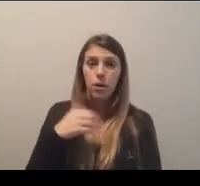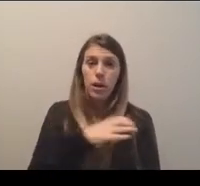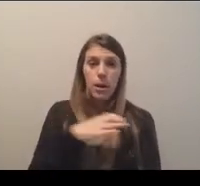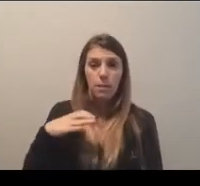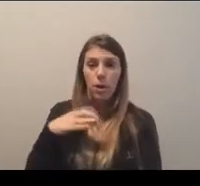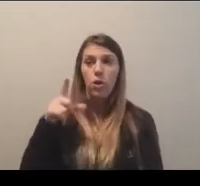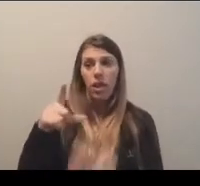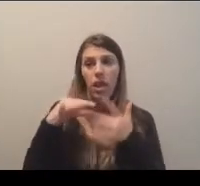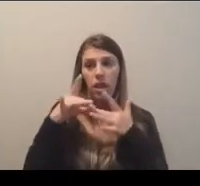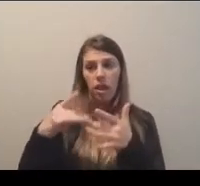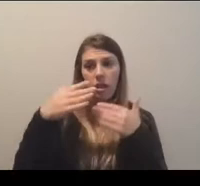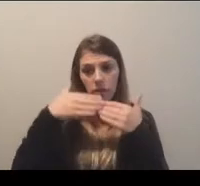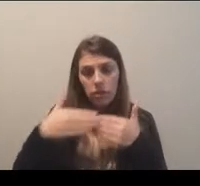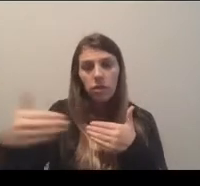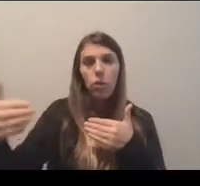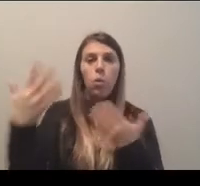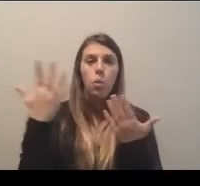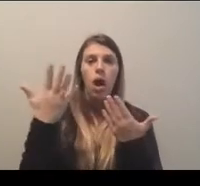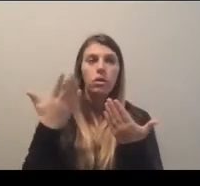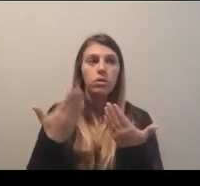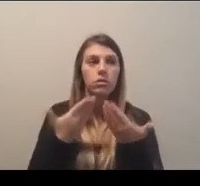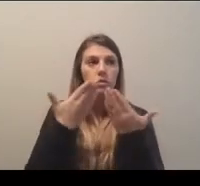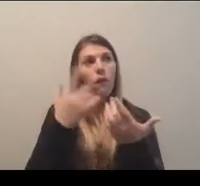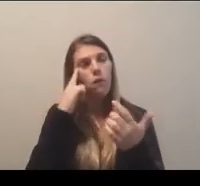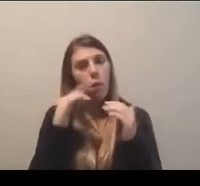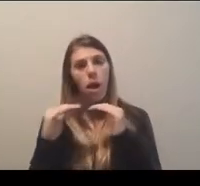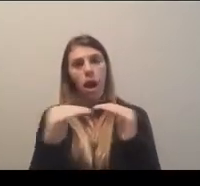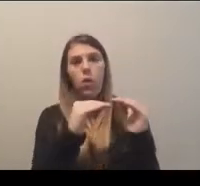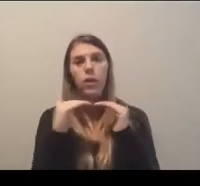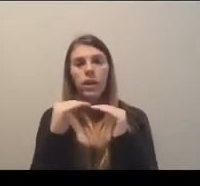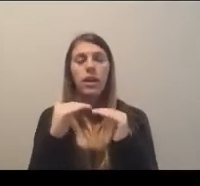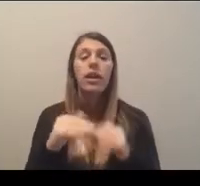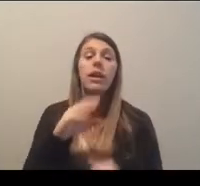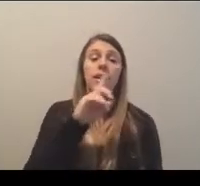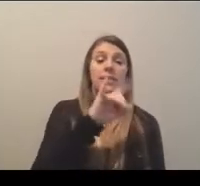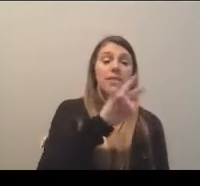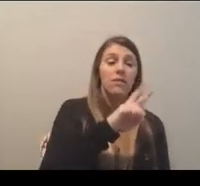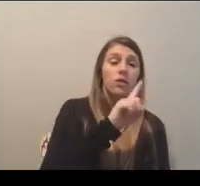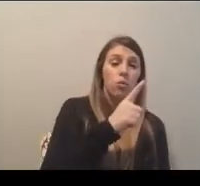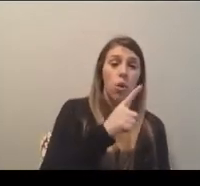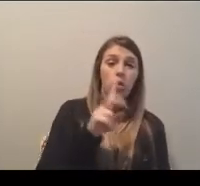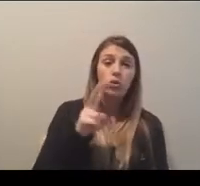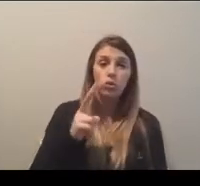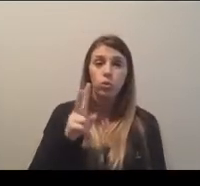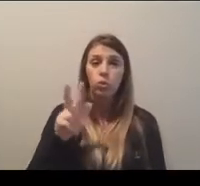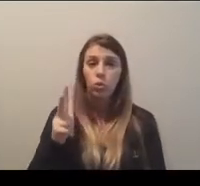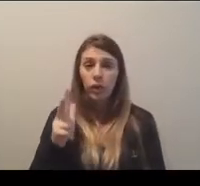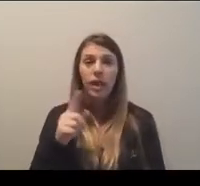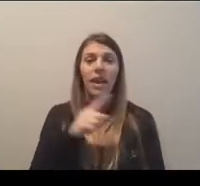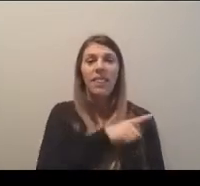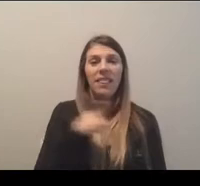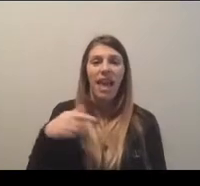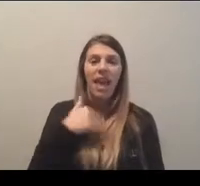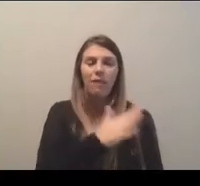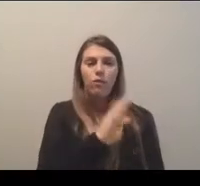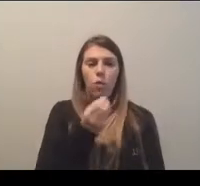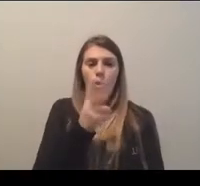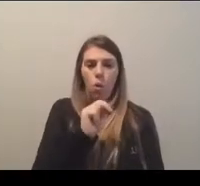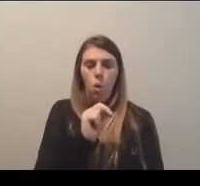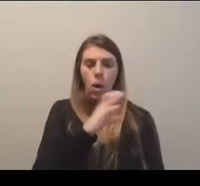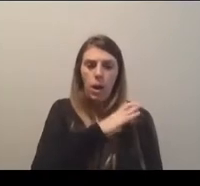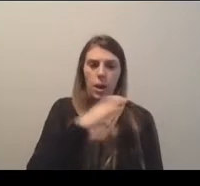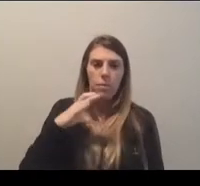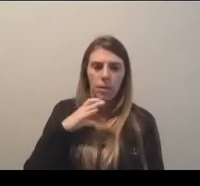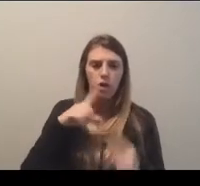the way forward on equity recommendations. Divisions one, two, and three have designated committees to evaluate the